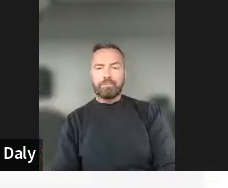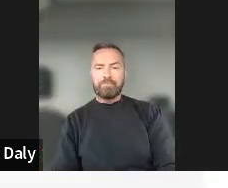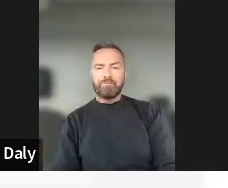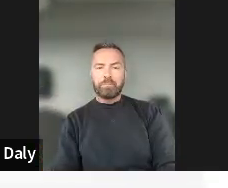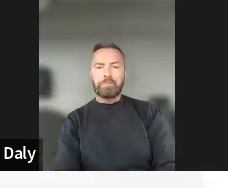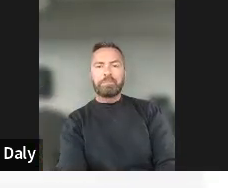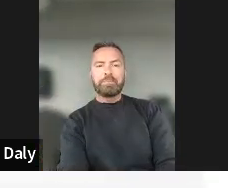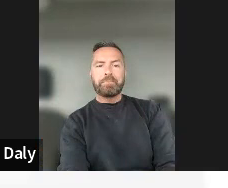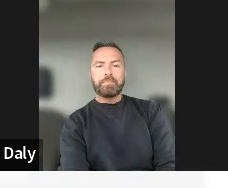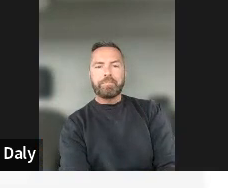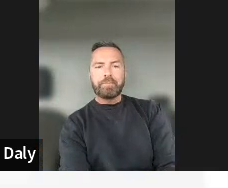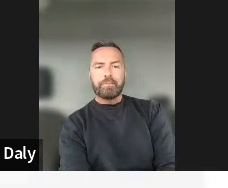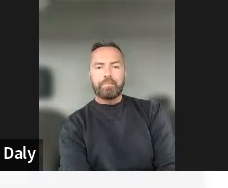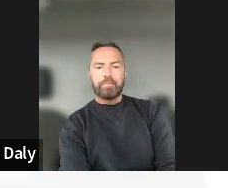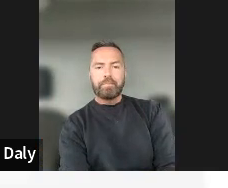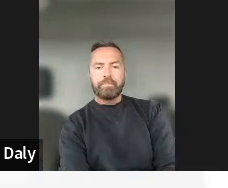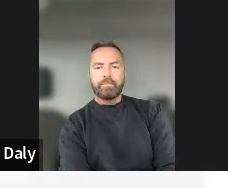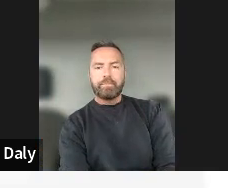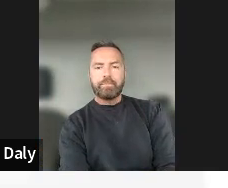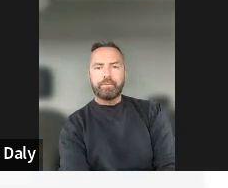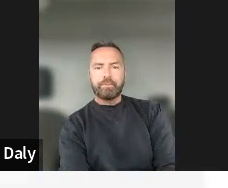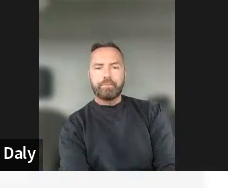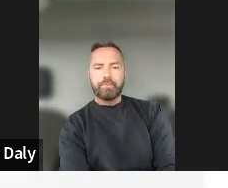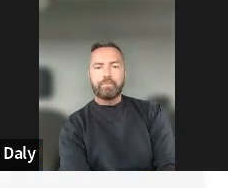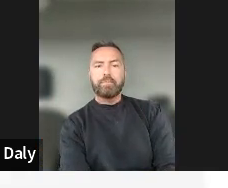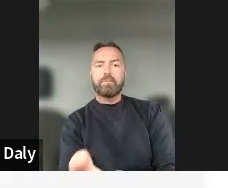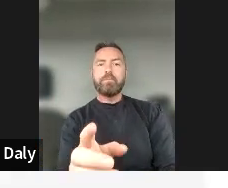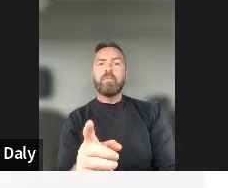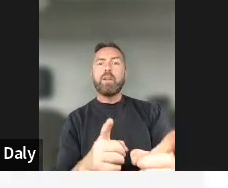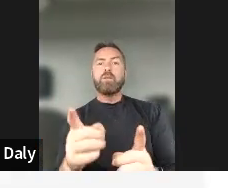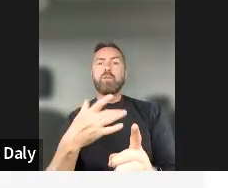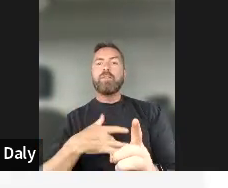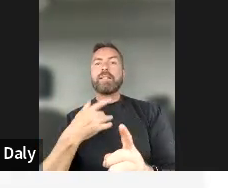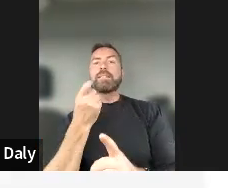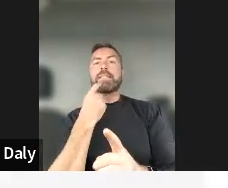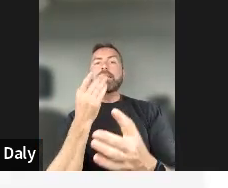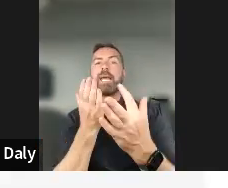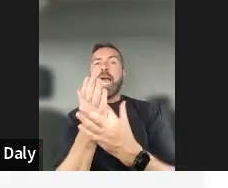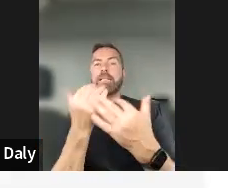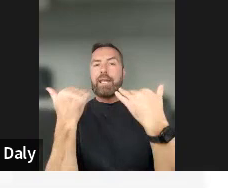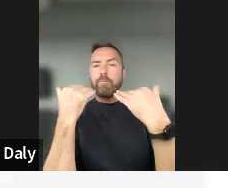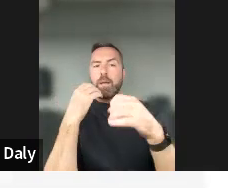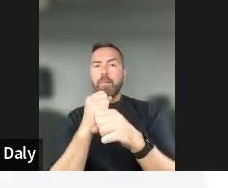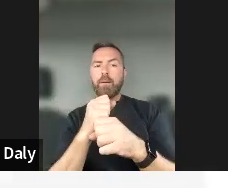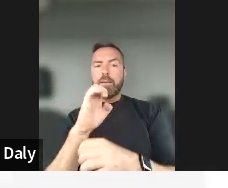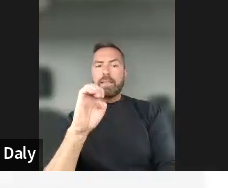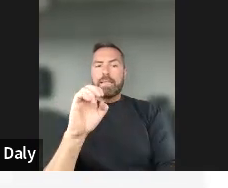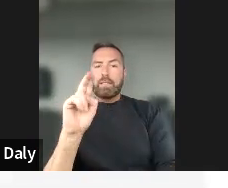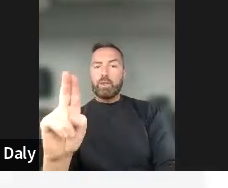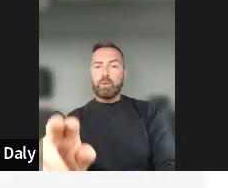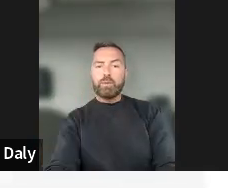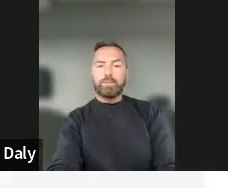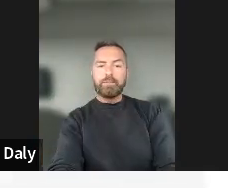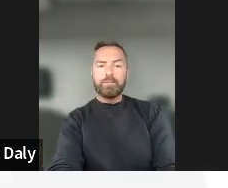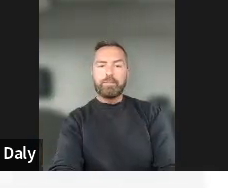Do you find it easy to access online information this time of the European institutions? while the other questions were